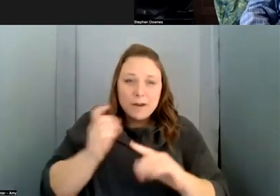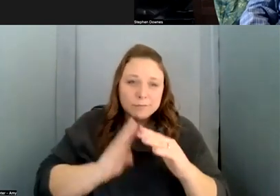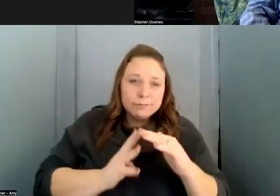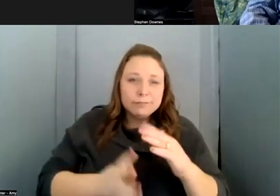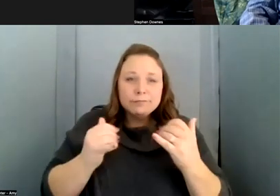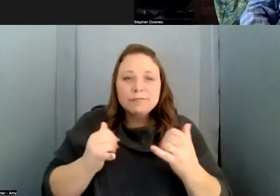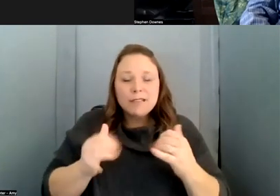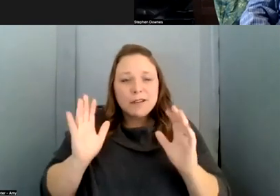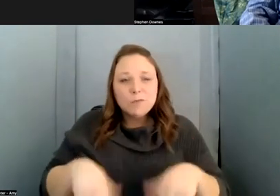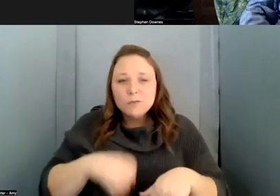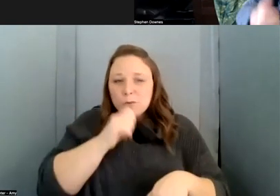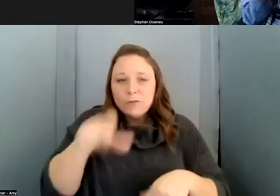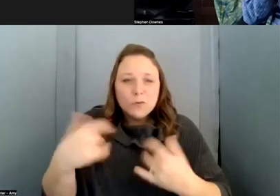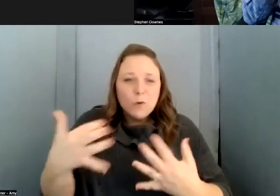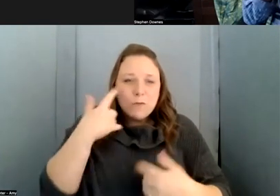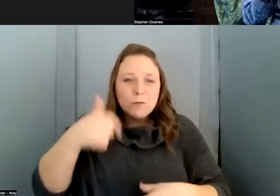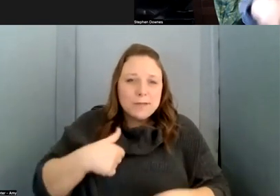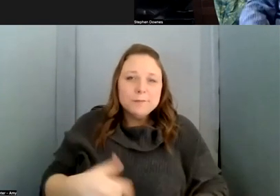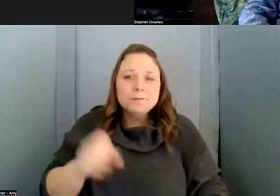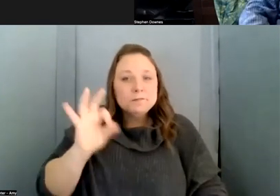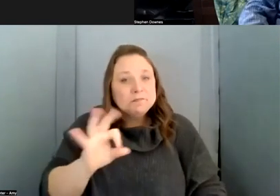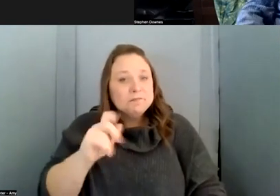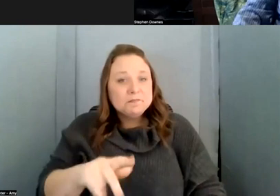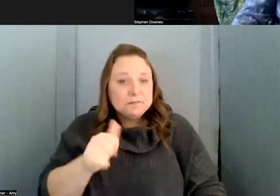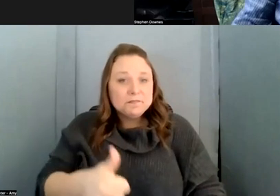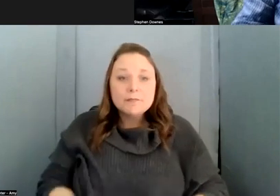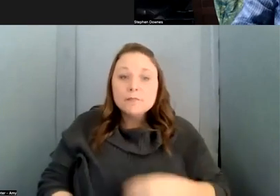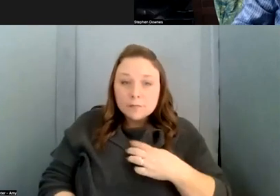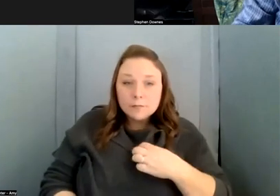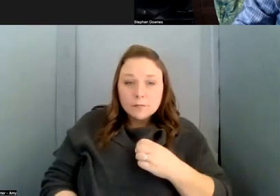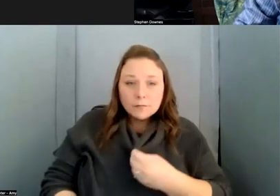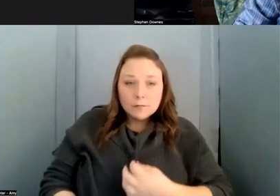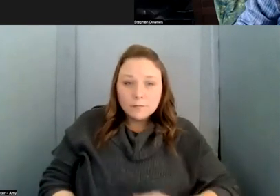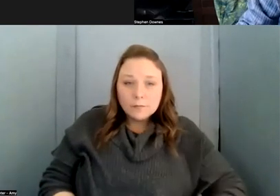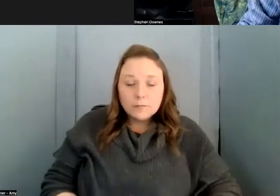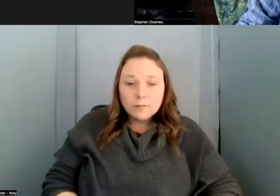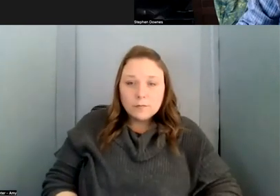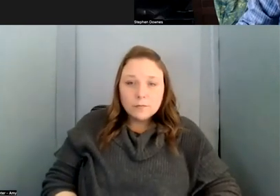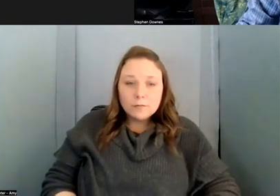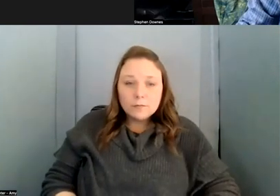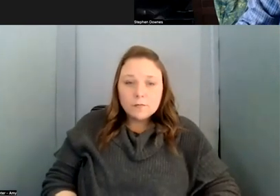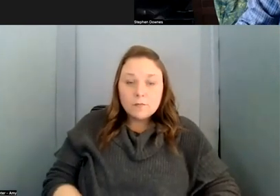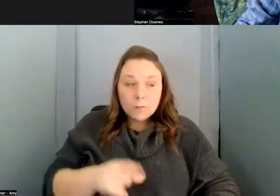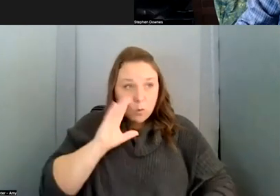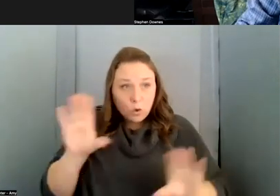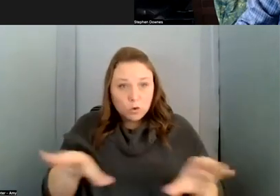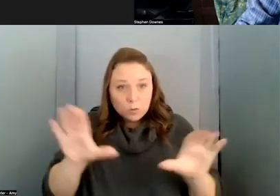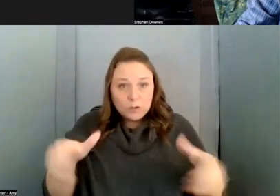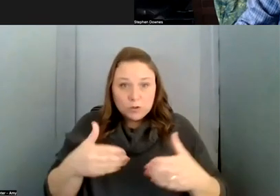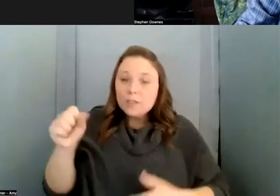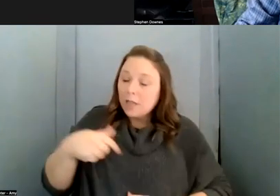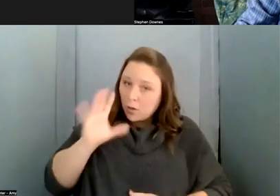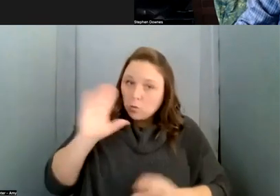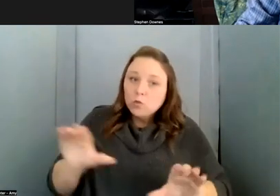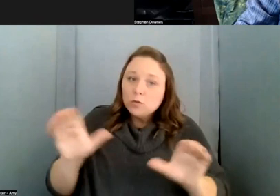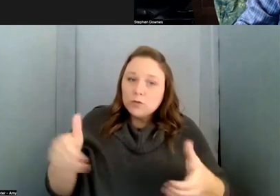for people to join when they arrive oh okay can i um you're going to do an introduction aren't you robin i am going to do an introduction yeah just ask bruce to spotlight